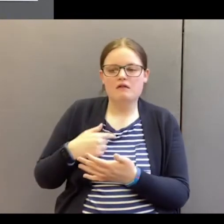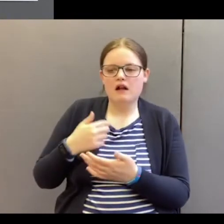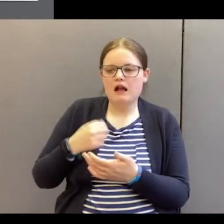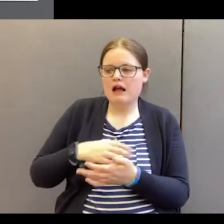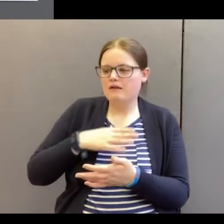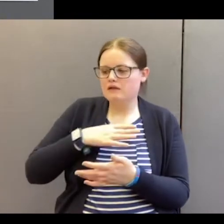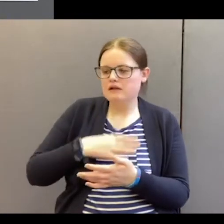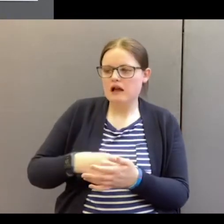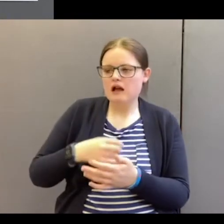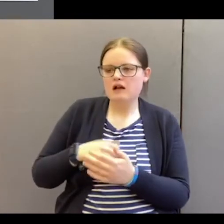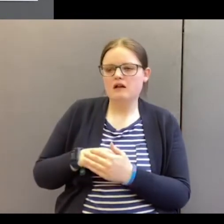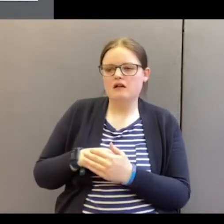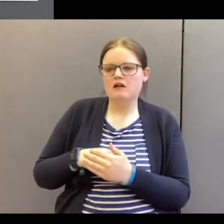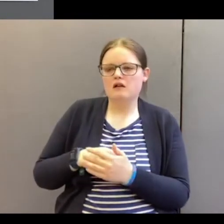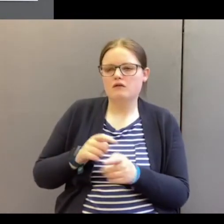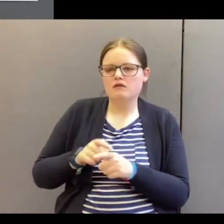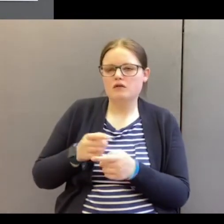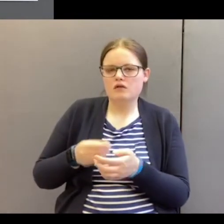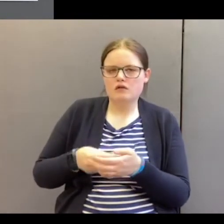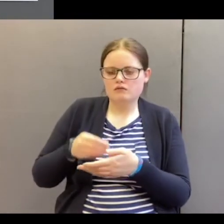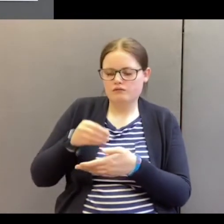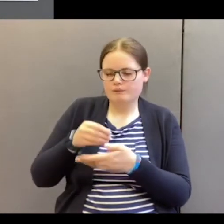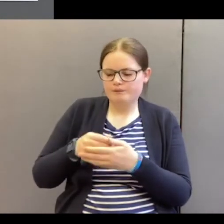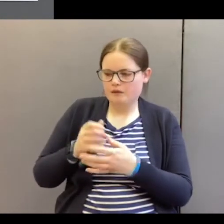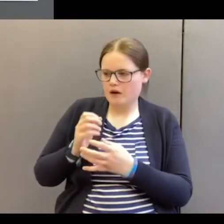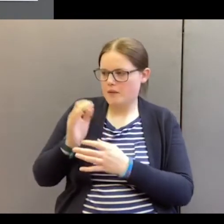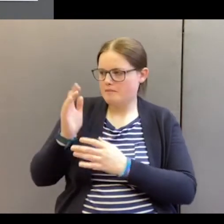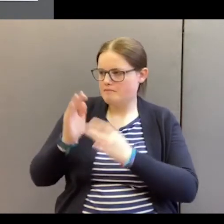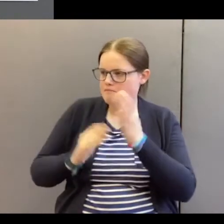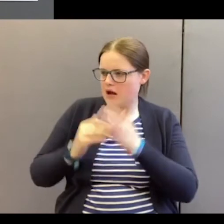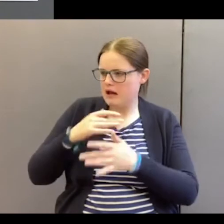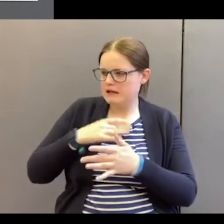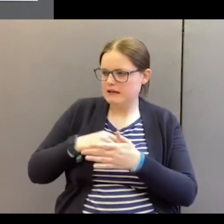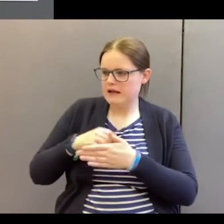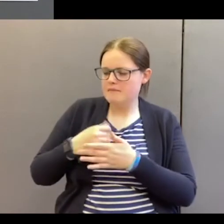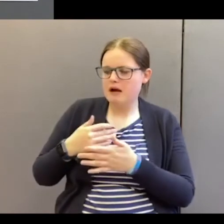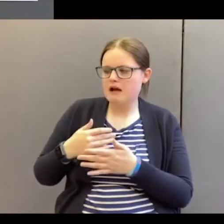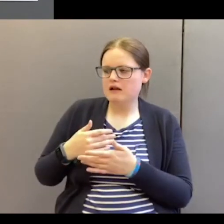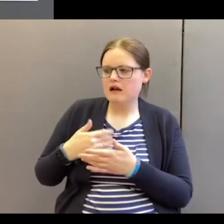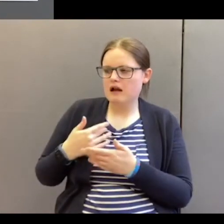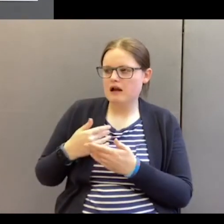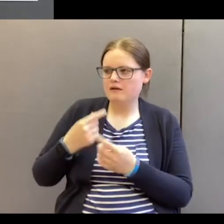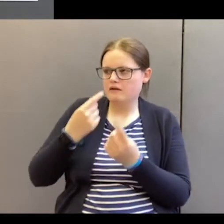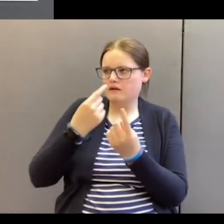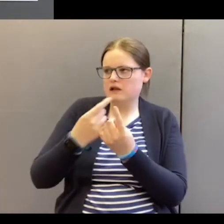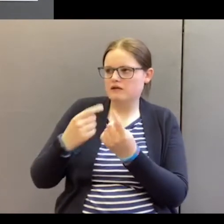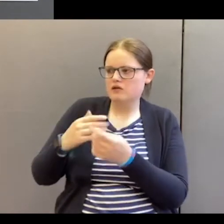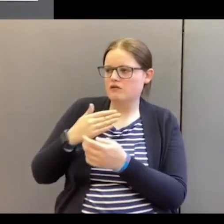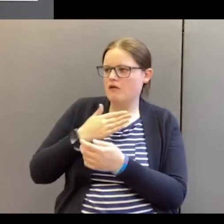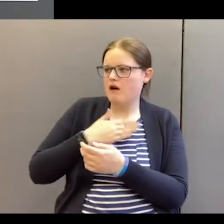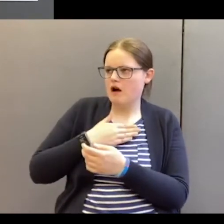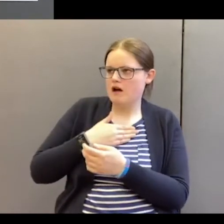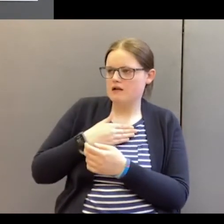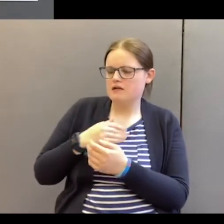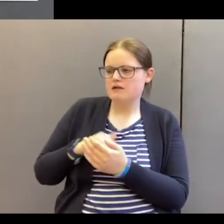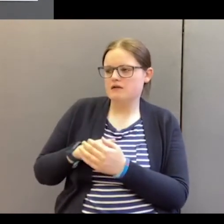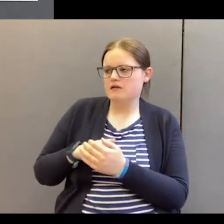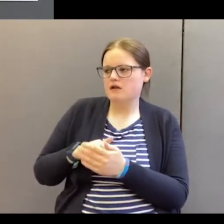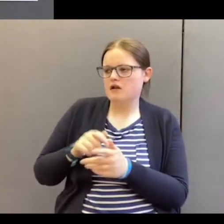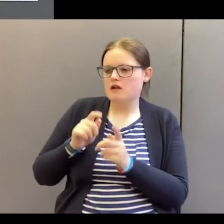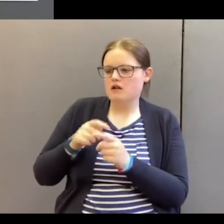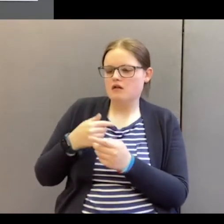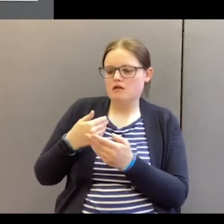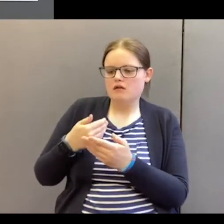and God put such a burning desire into individuals' hearts. So I go to